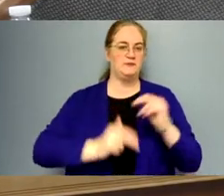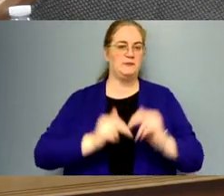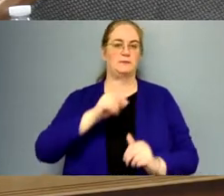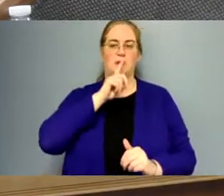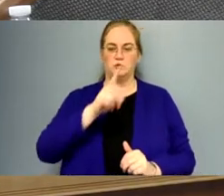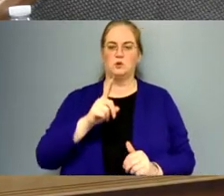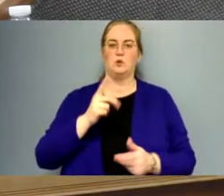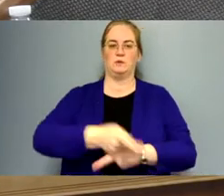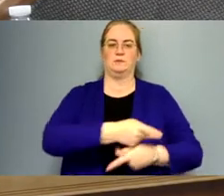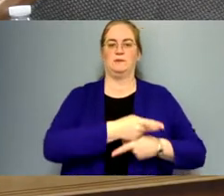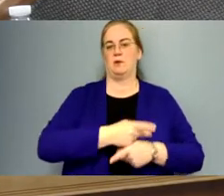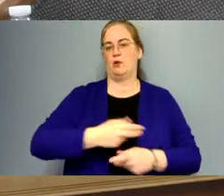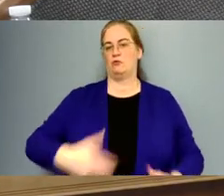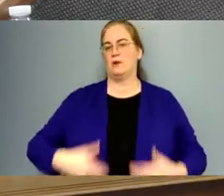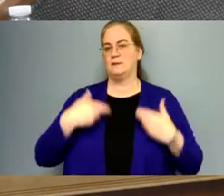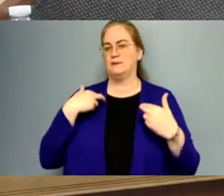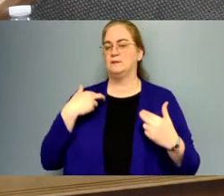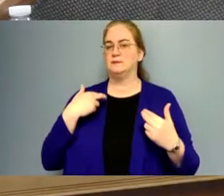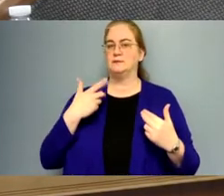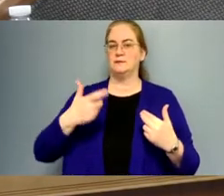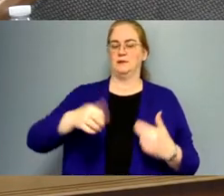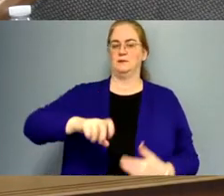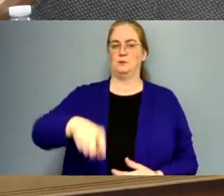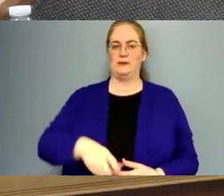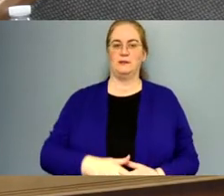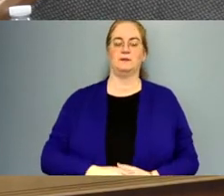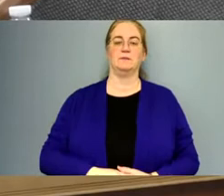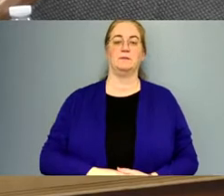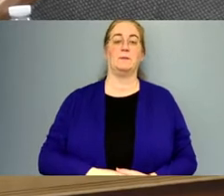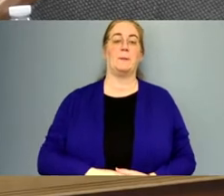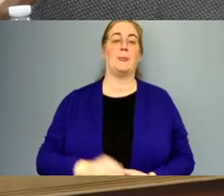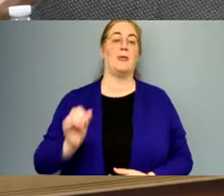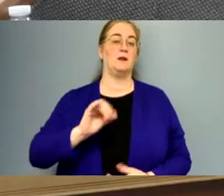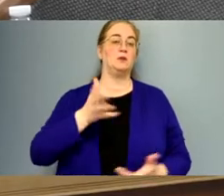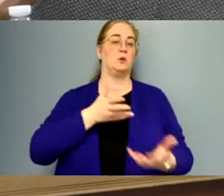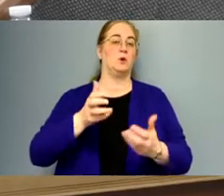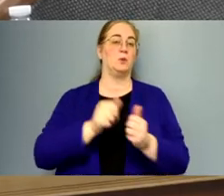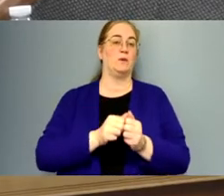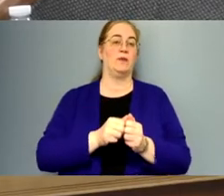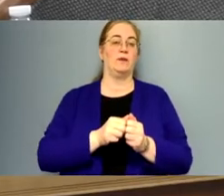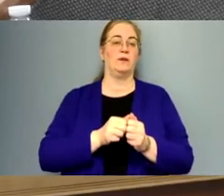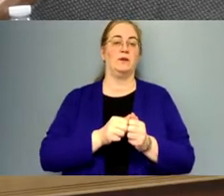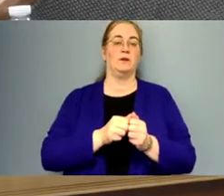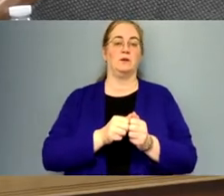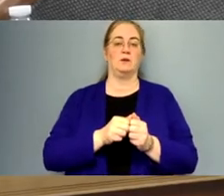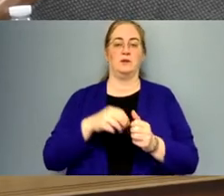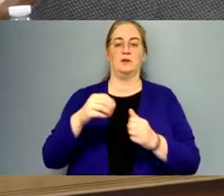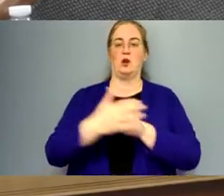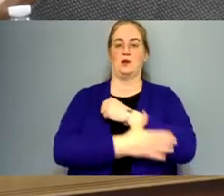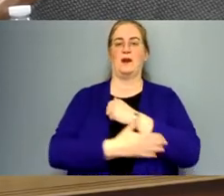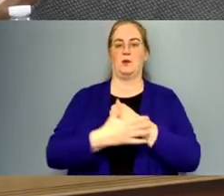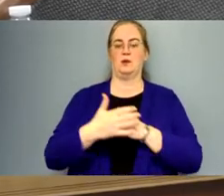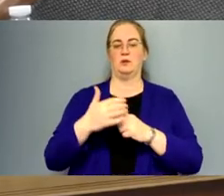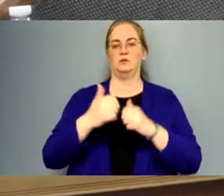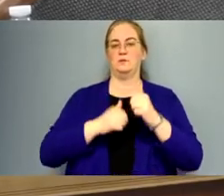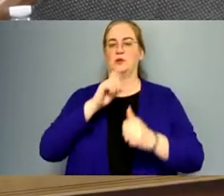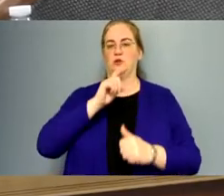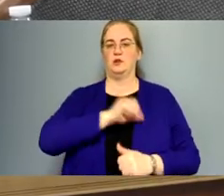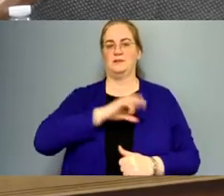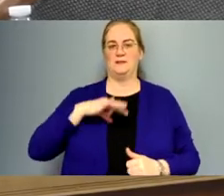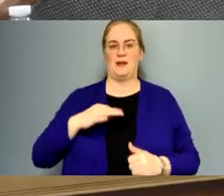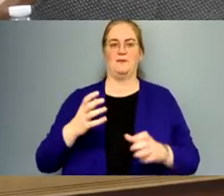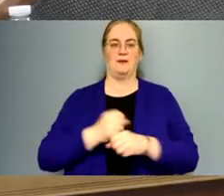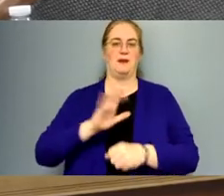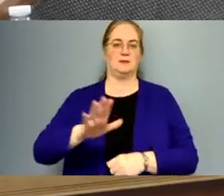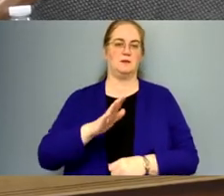make sure that we're taking care of residents as they can, as they need to. Um, and also working with our, um, within our county infrastructure to make sure our staff gets boosters